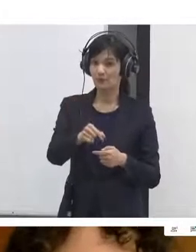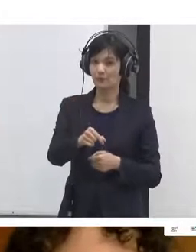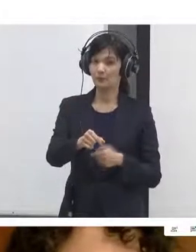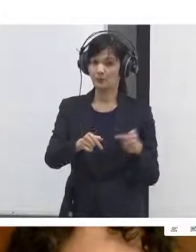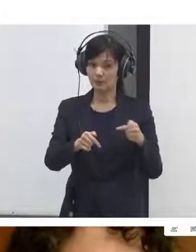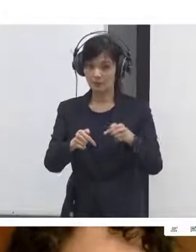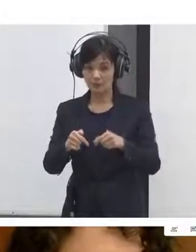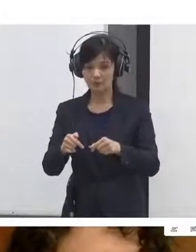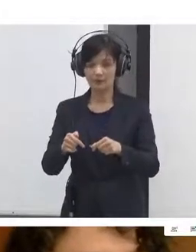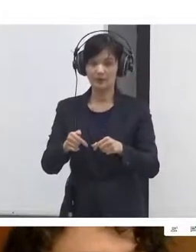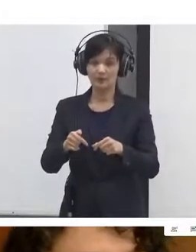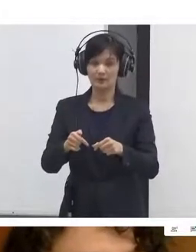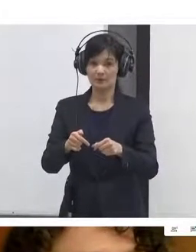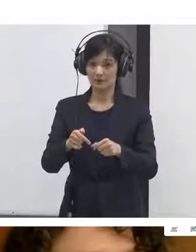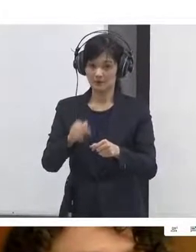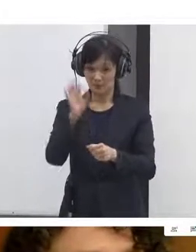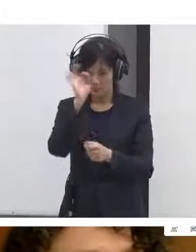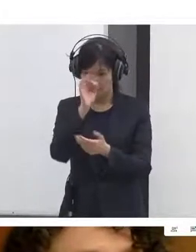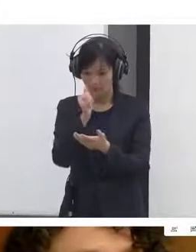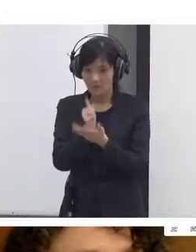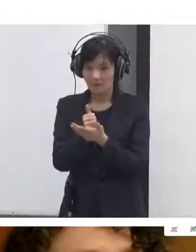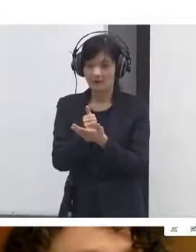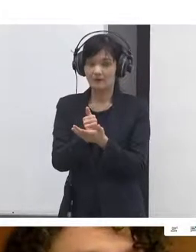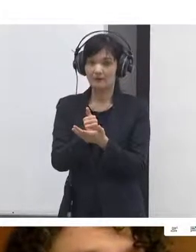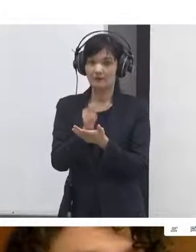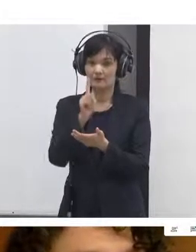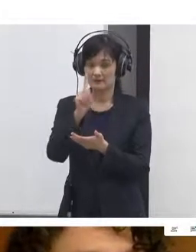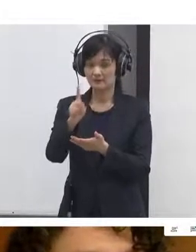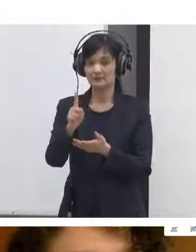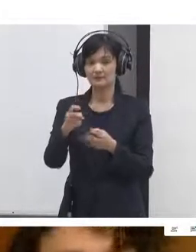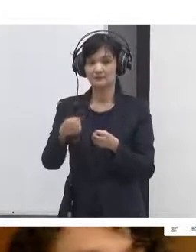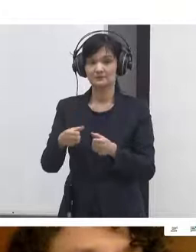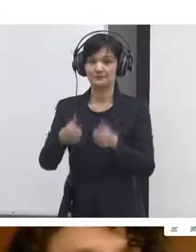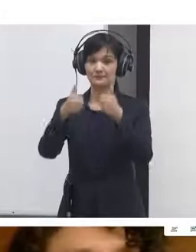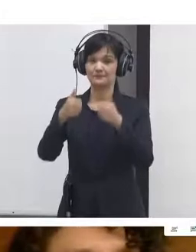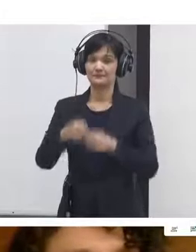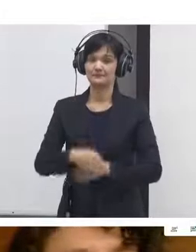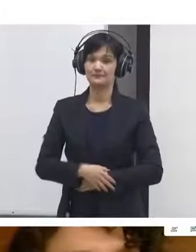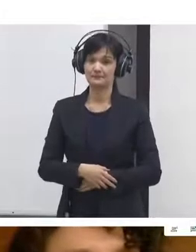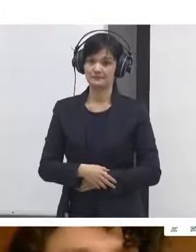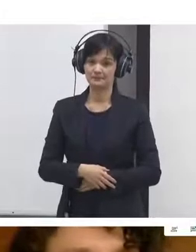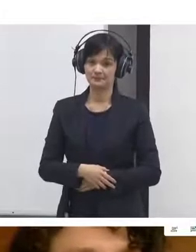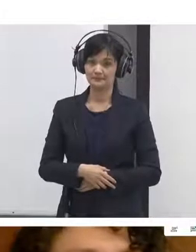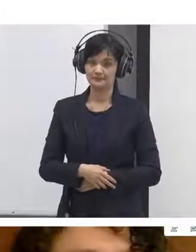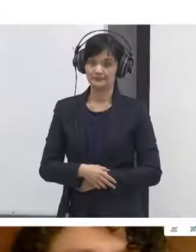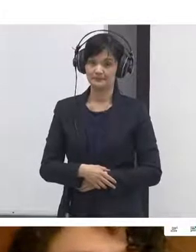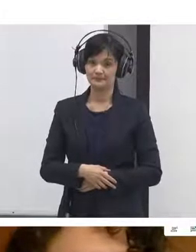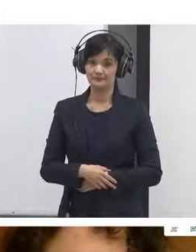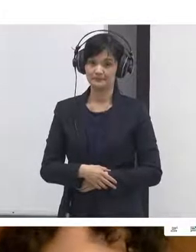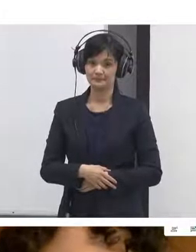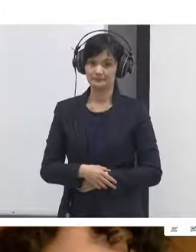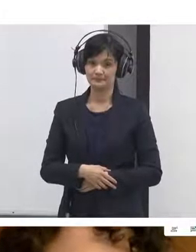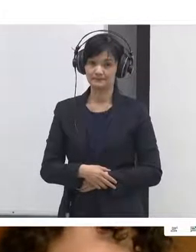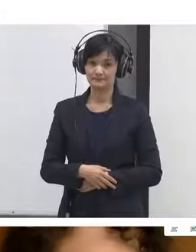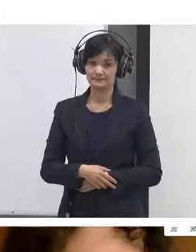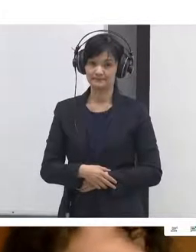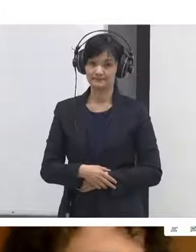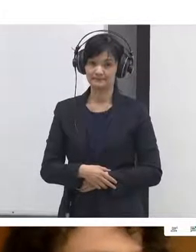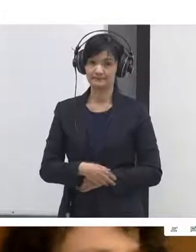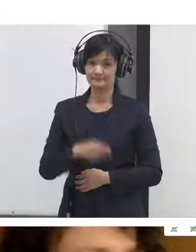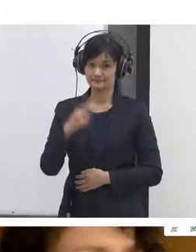at a very little level we can work to toss those polarizing parties and forces out the window